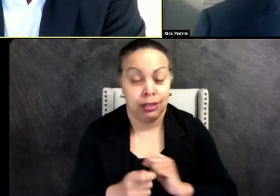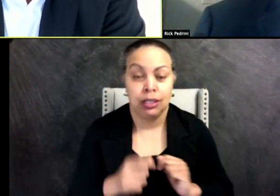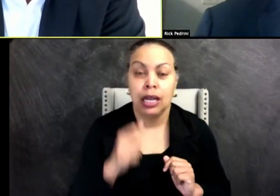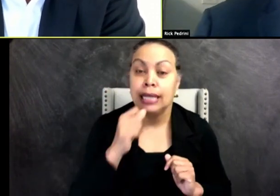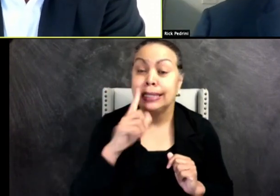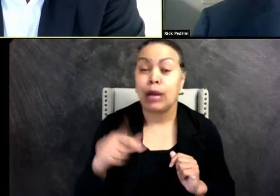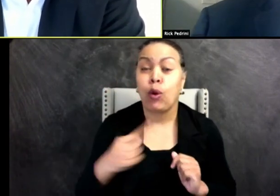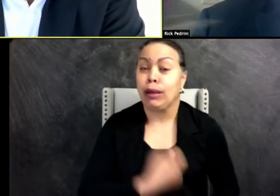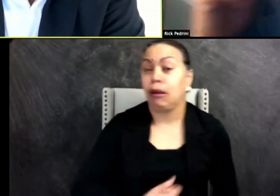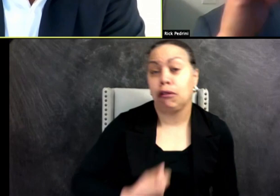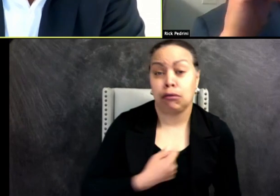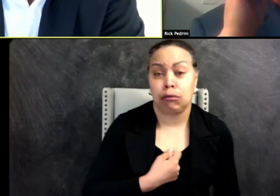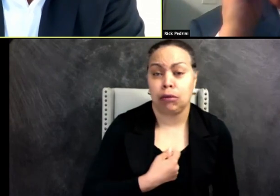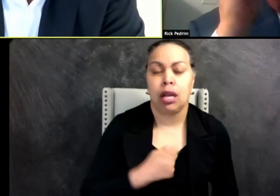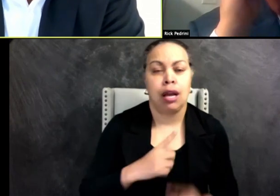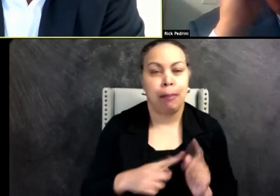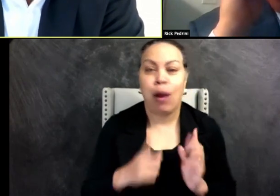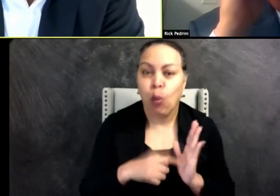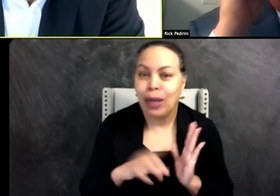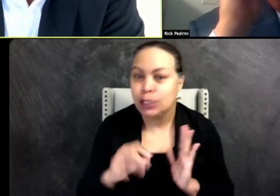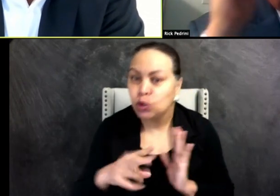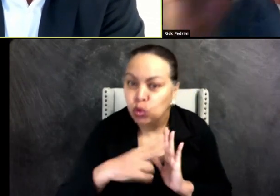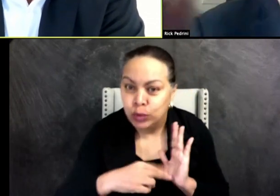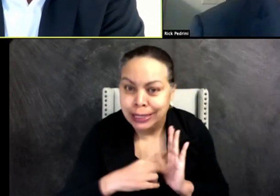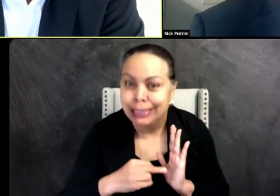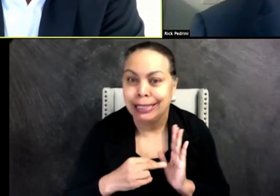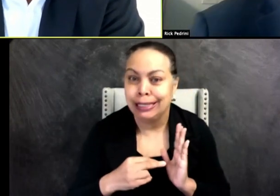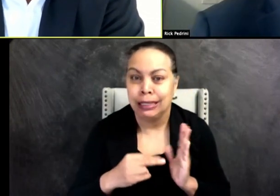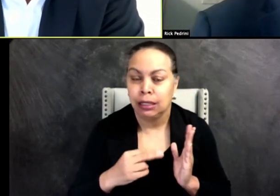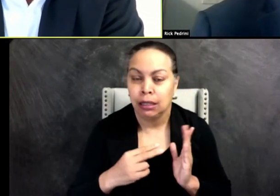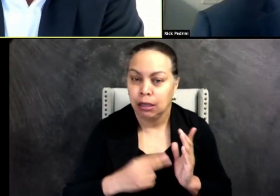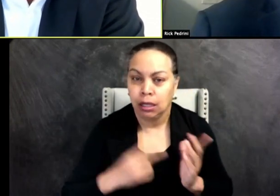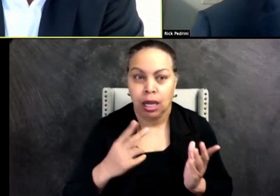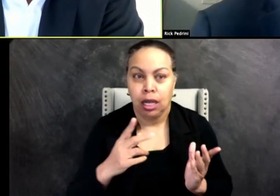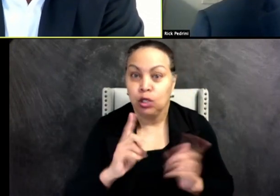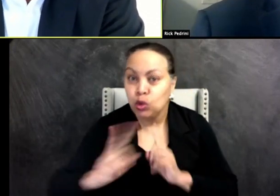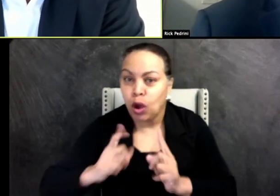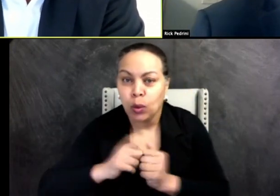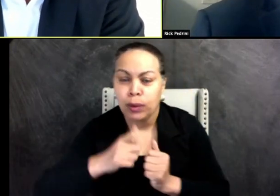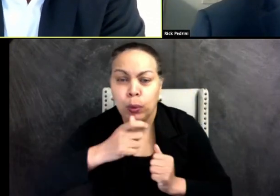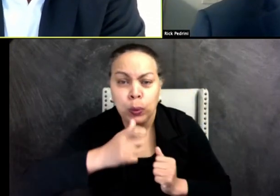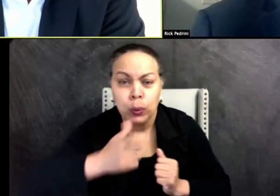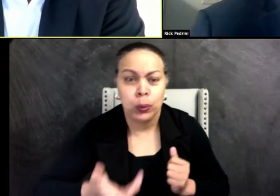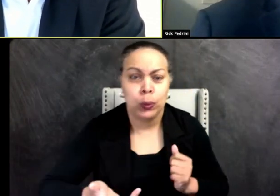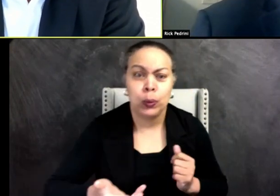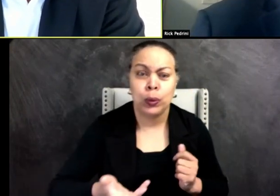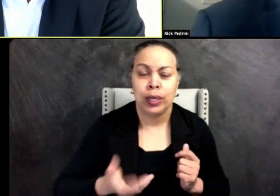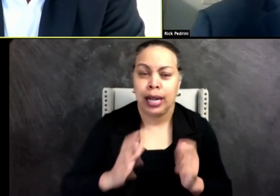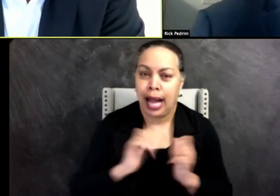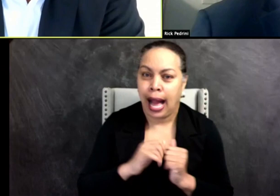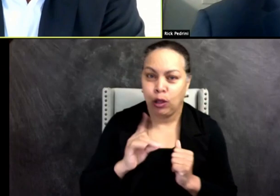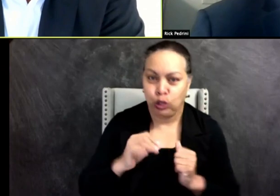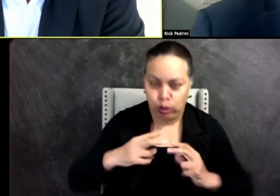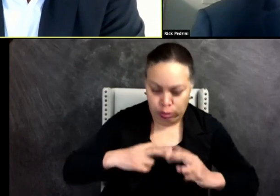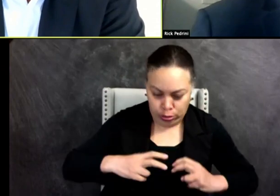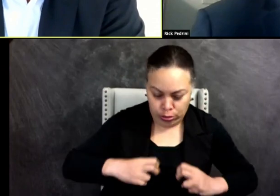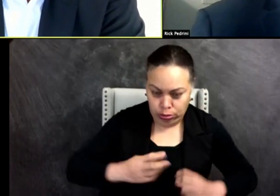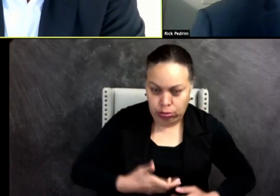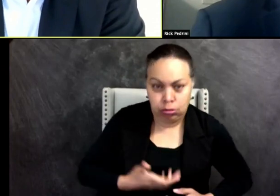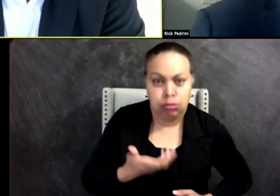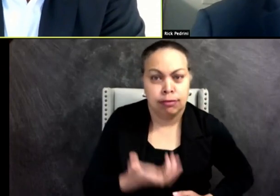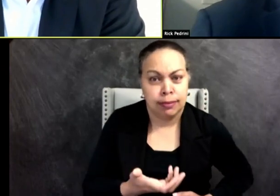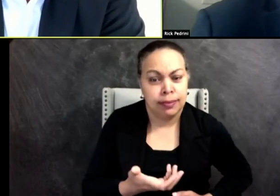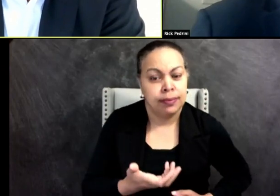being remorseful, but what have you read? Uh, what are you reading right now? Who are you, who are you talking to? How are you deconstructing, um,